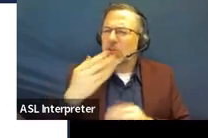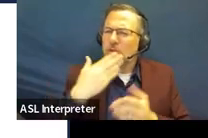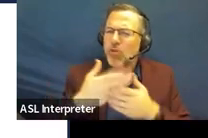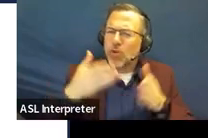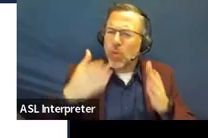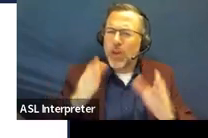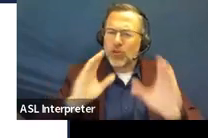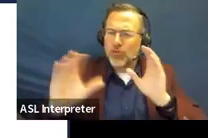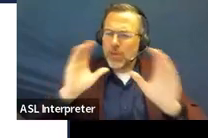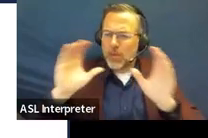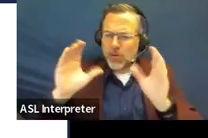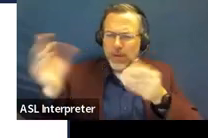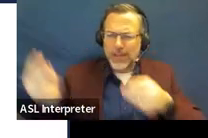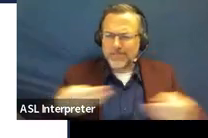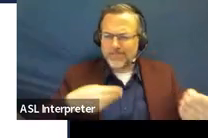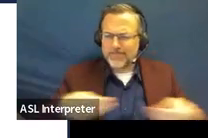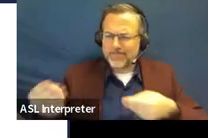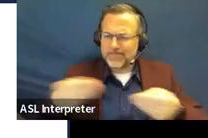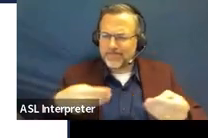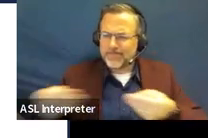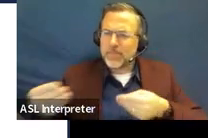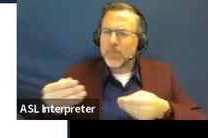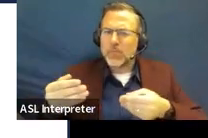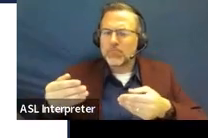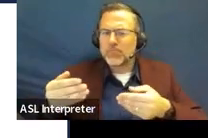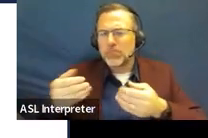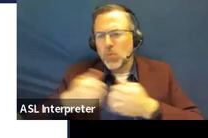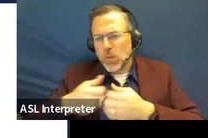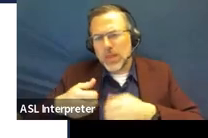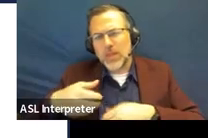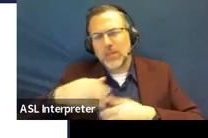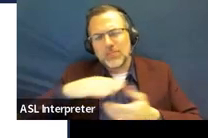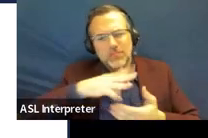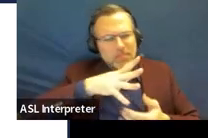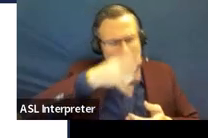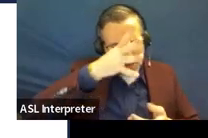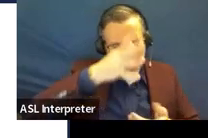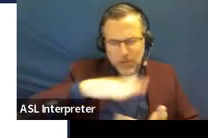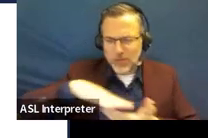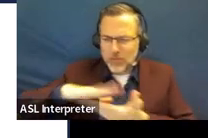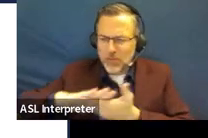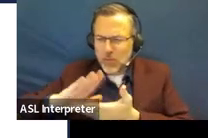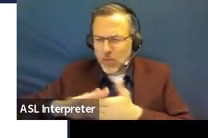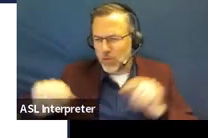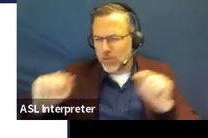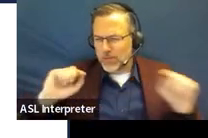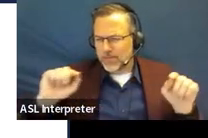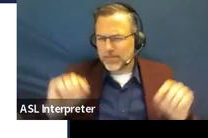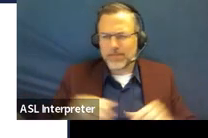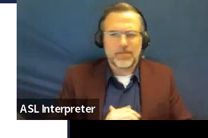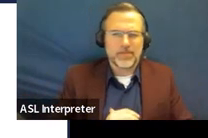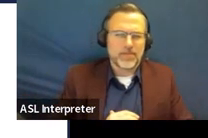the case managers and stuff. But I like thinking about it as a communication vehicle.